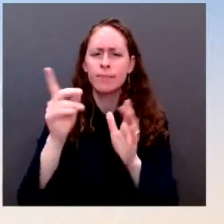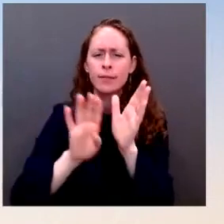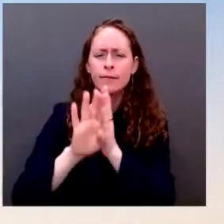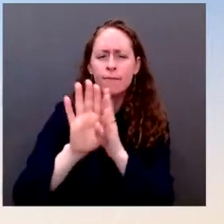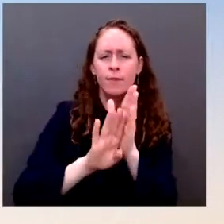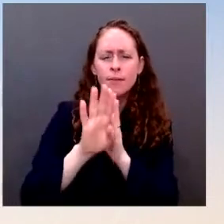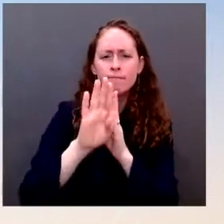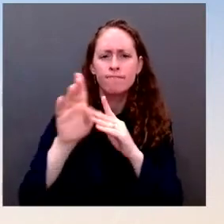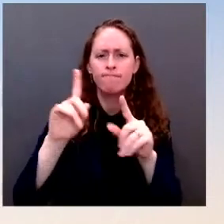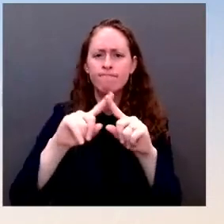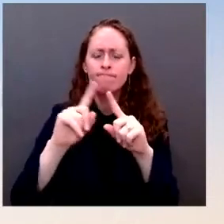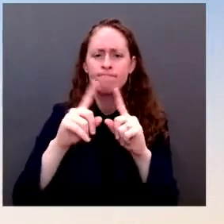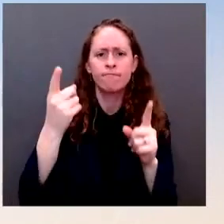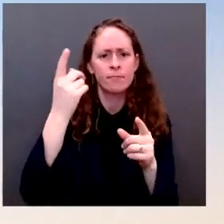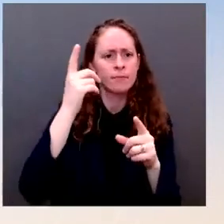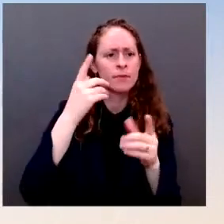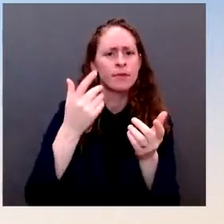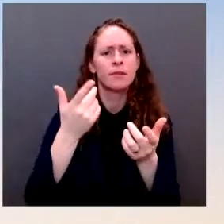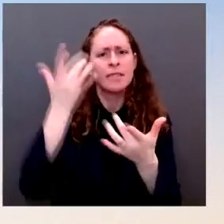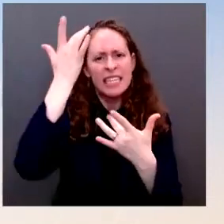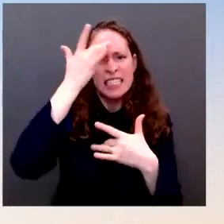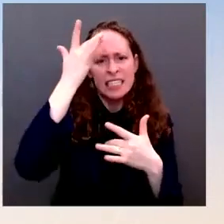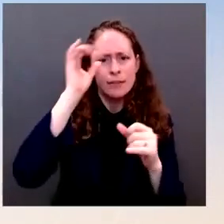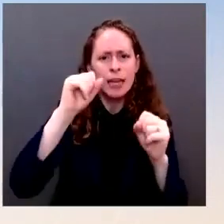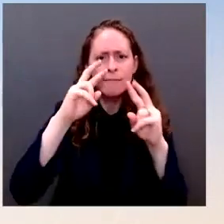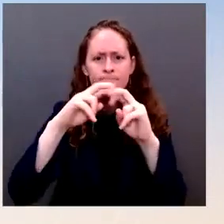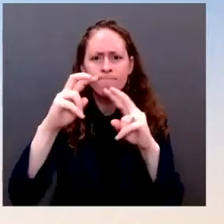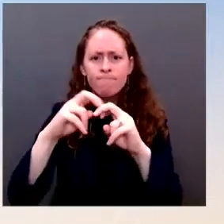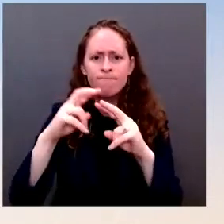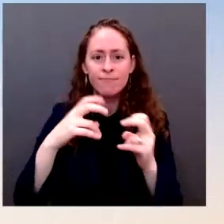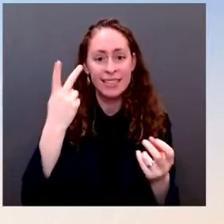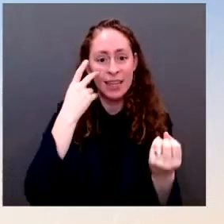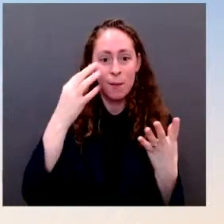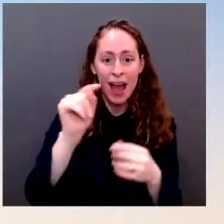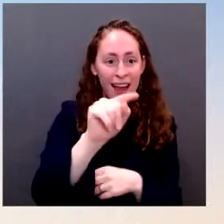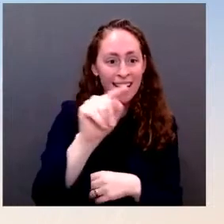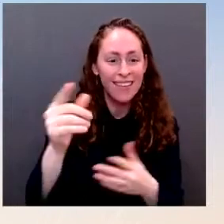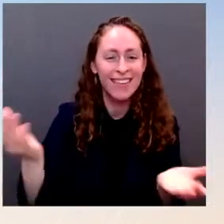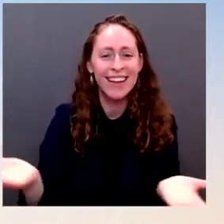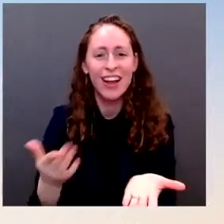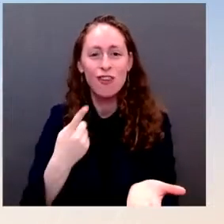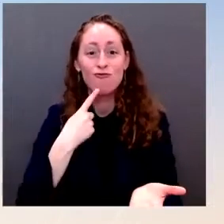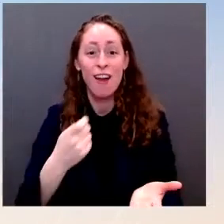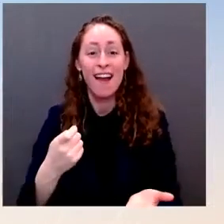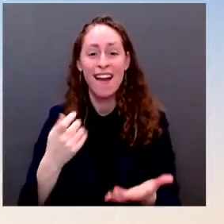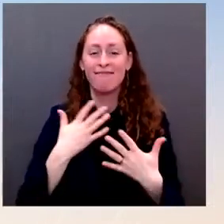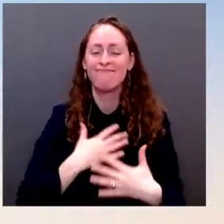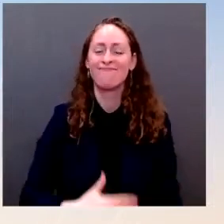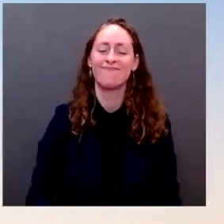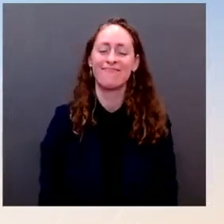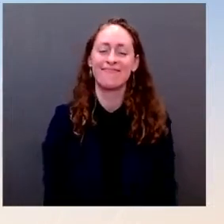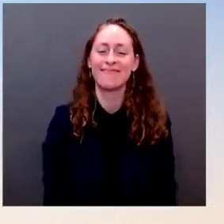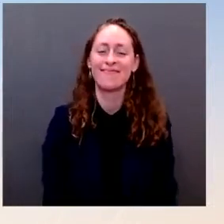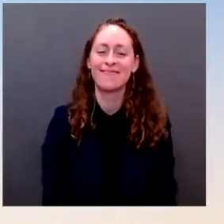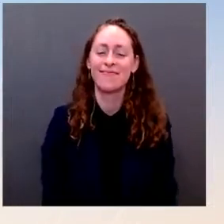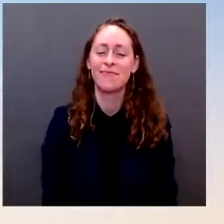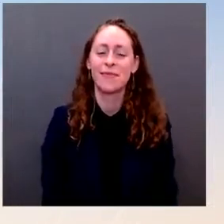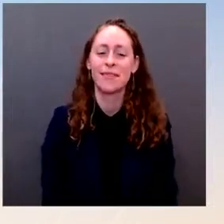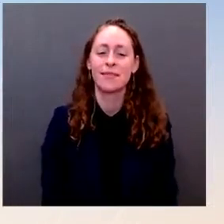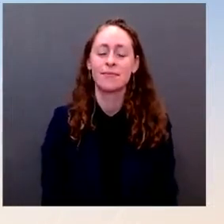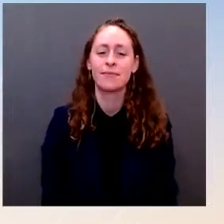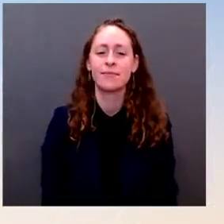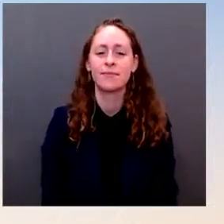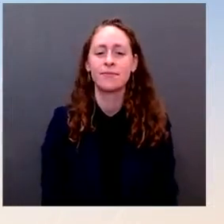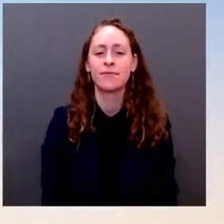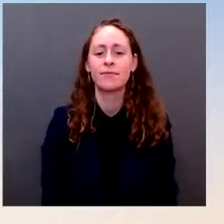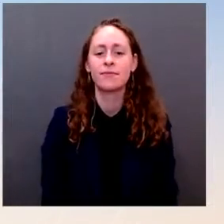to what you picked out of your closet, but maybe you're recognizing the same thing. I also wanted to note that a new competition and supply chain announcement that came